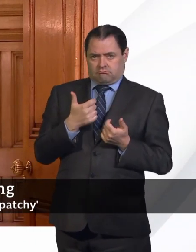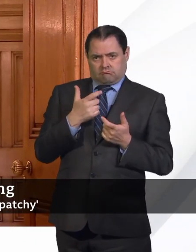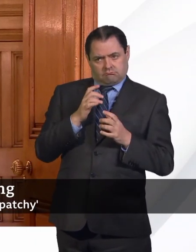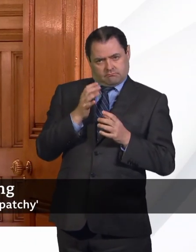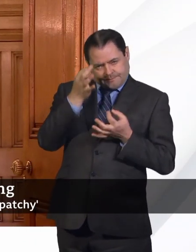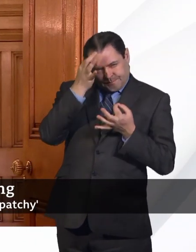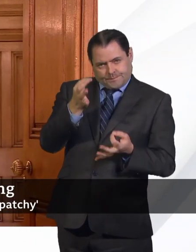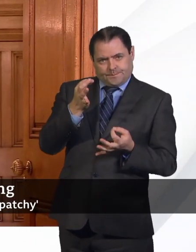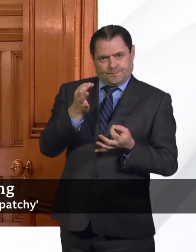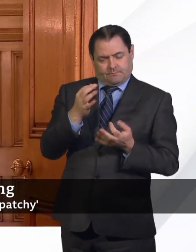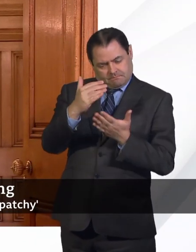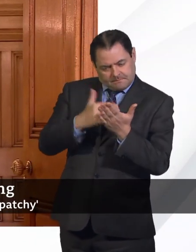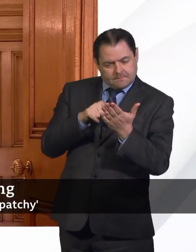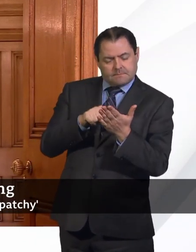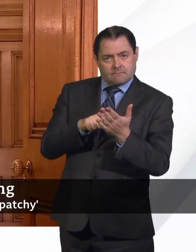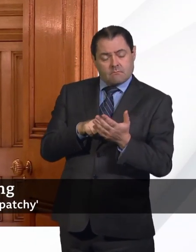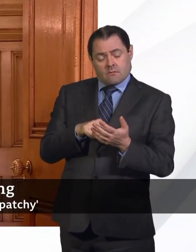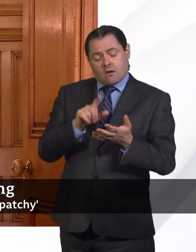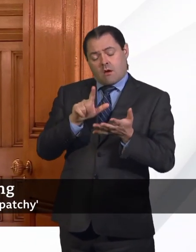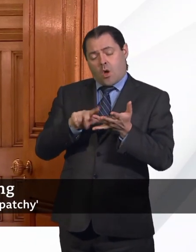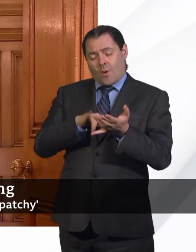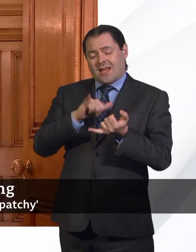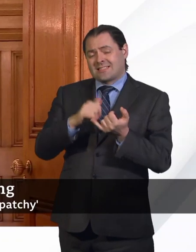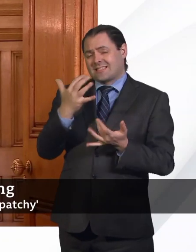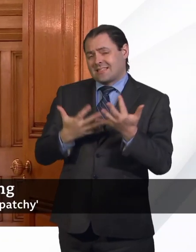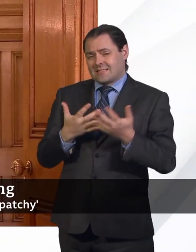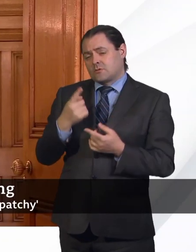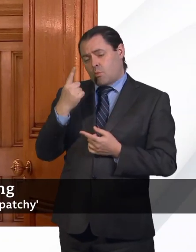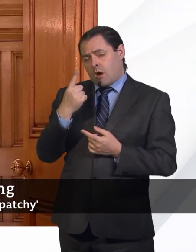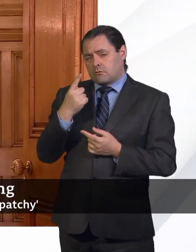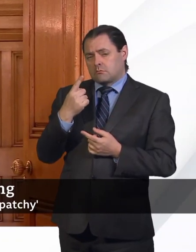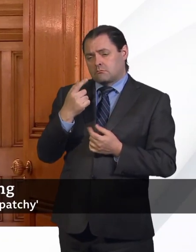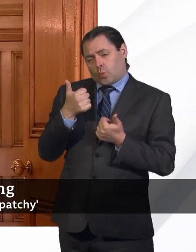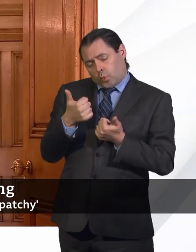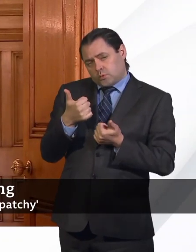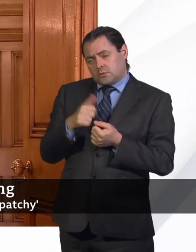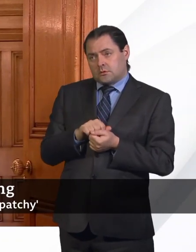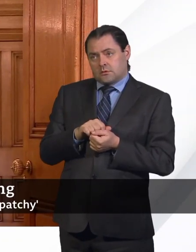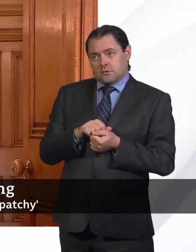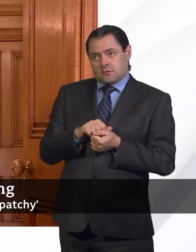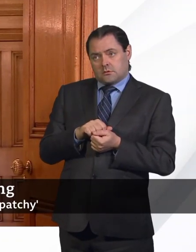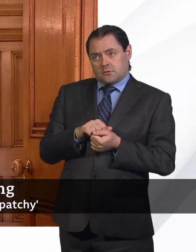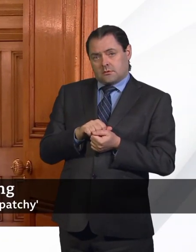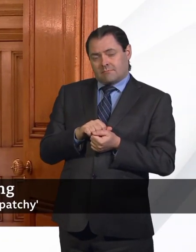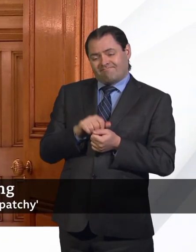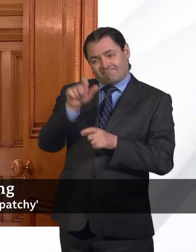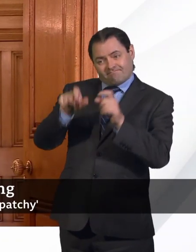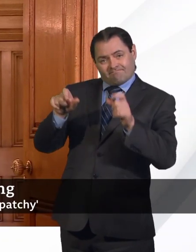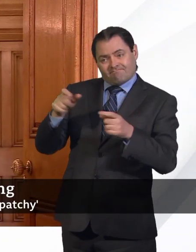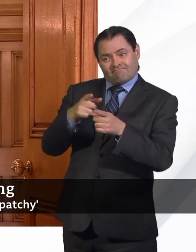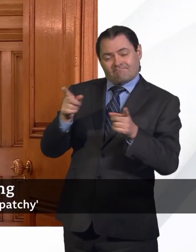And the good news from the ONS stats this morning are that the number of cases,